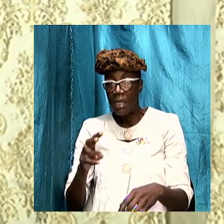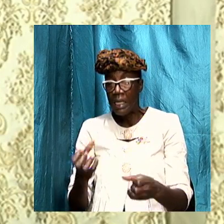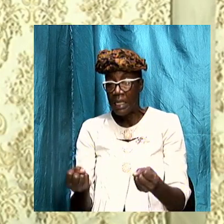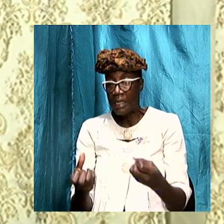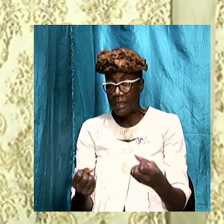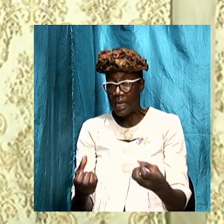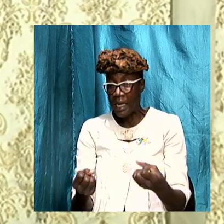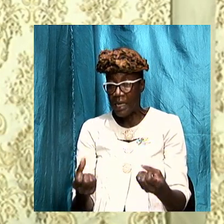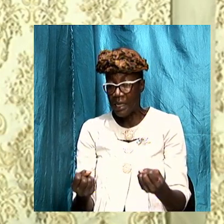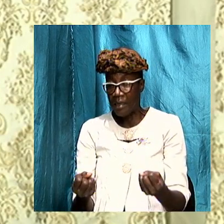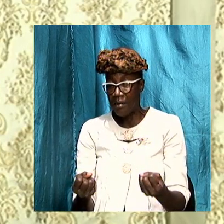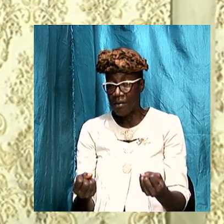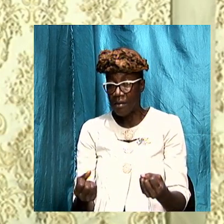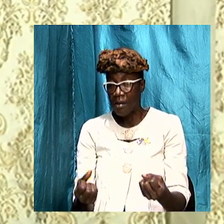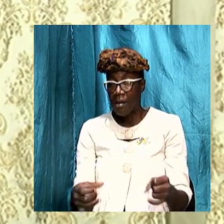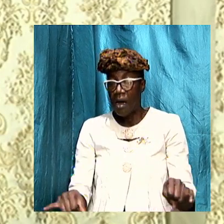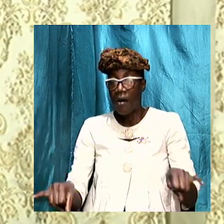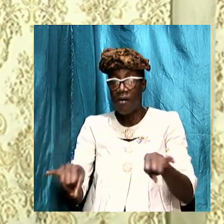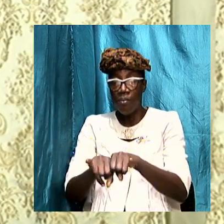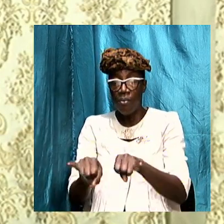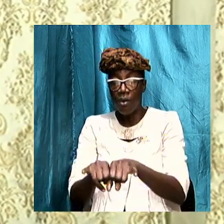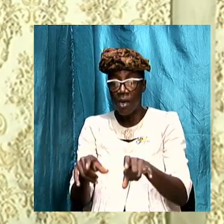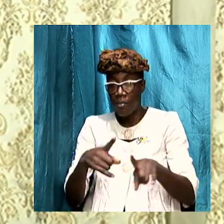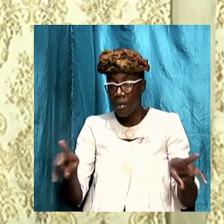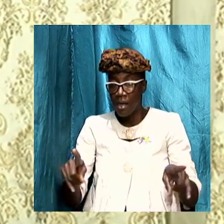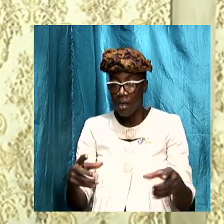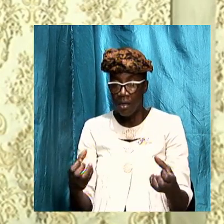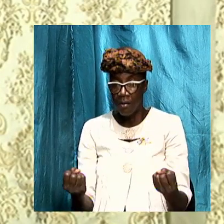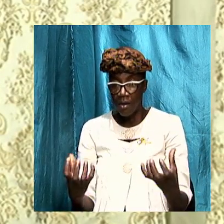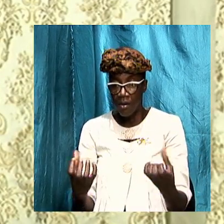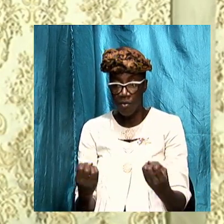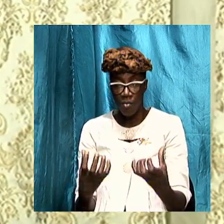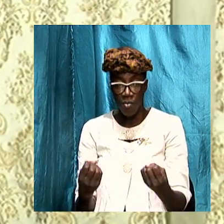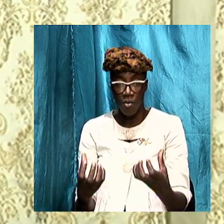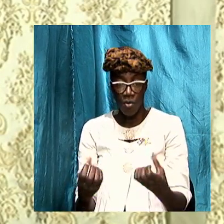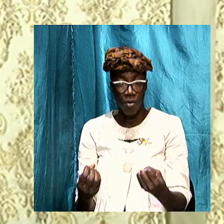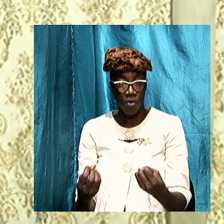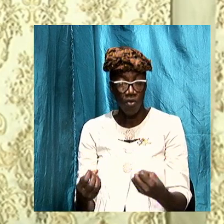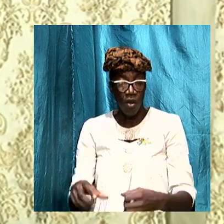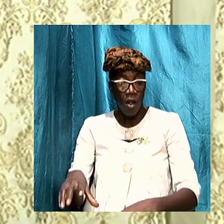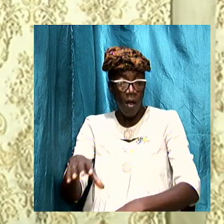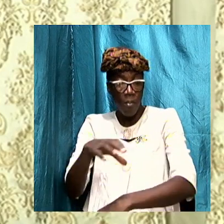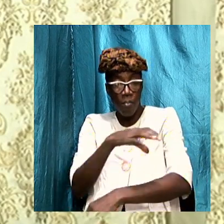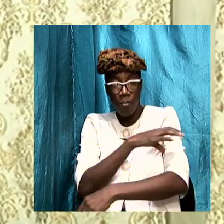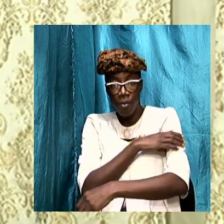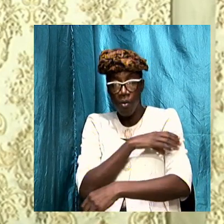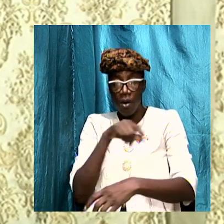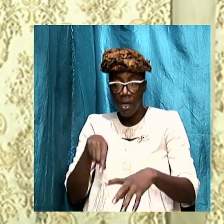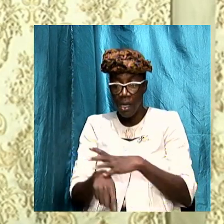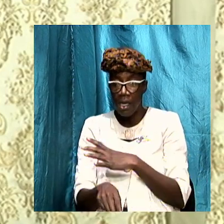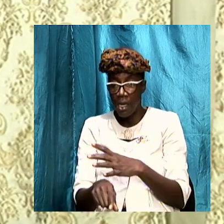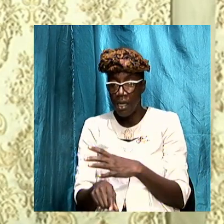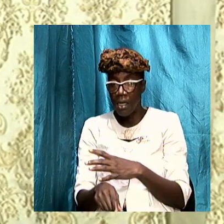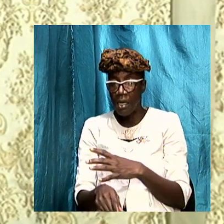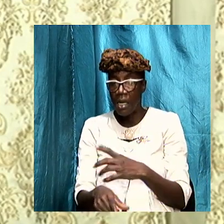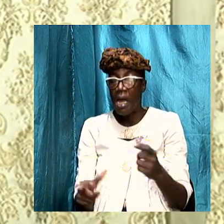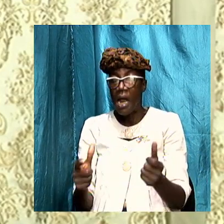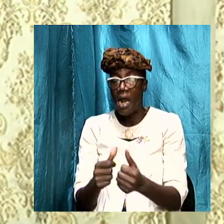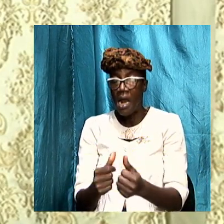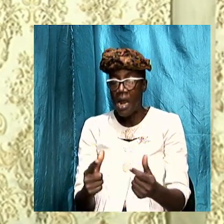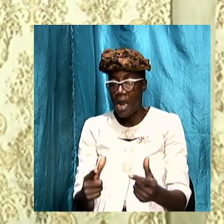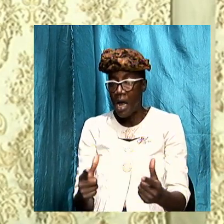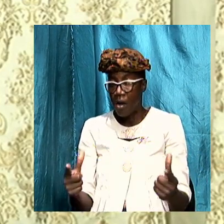because there is tremendous power in symbolic languages